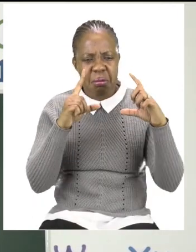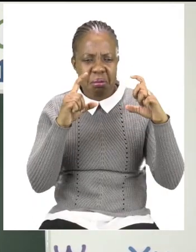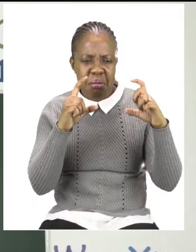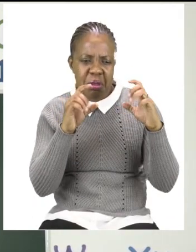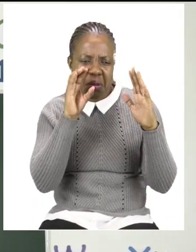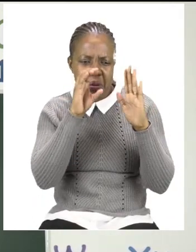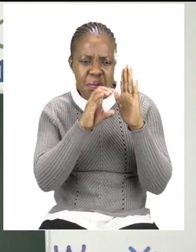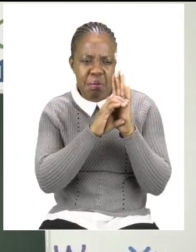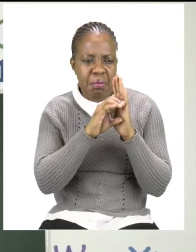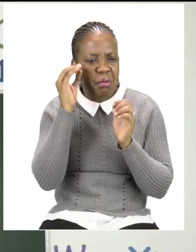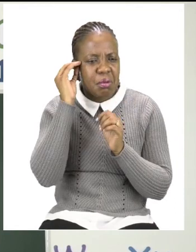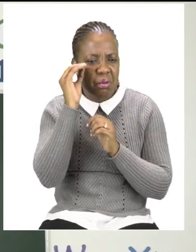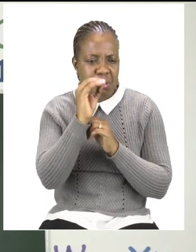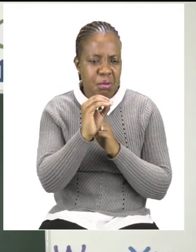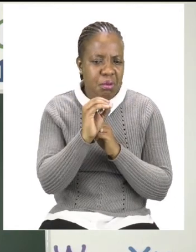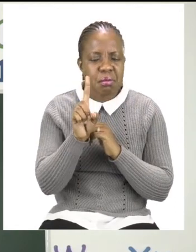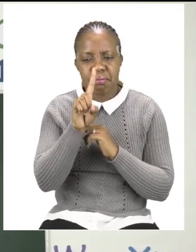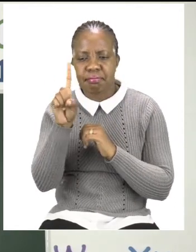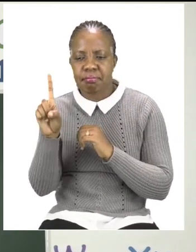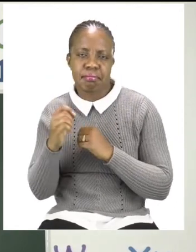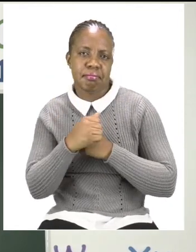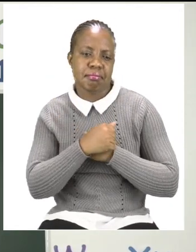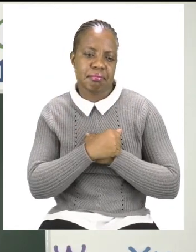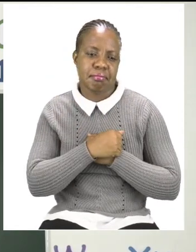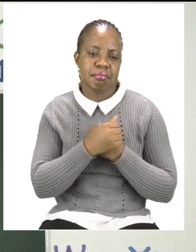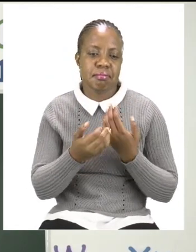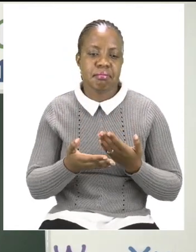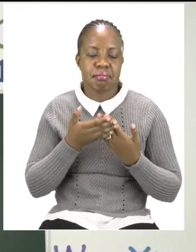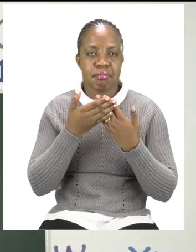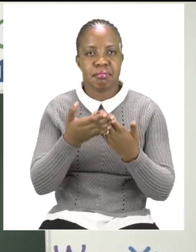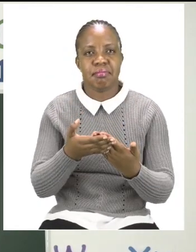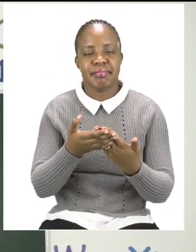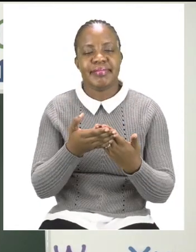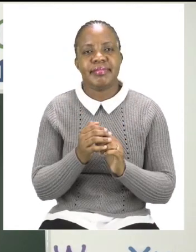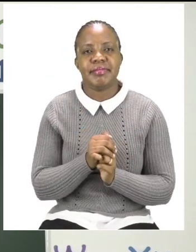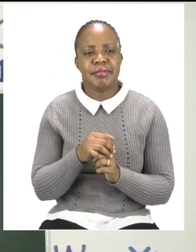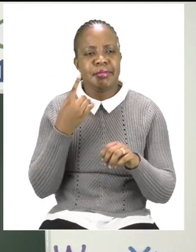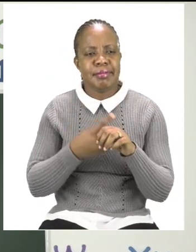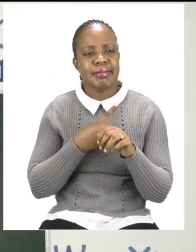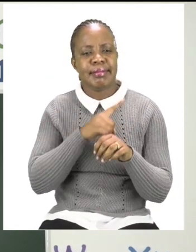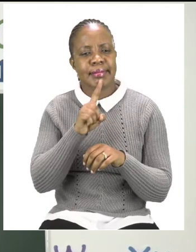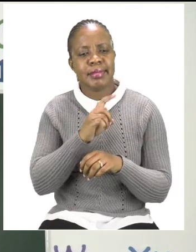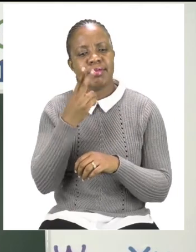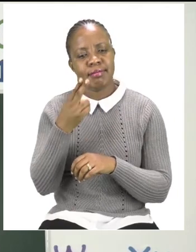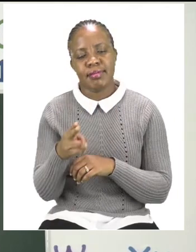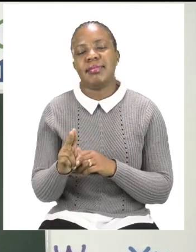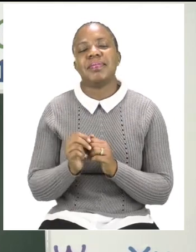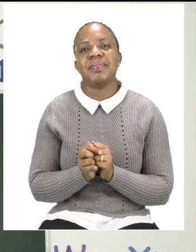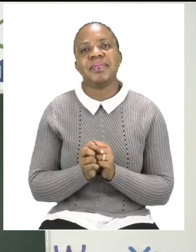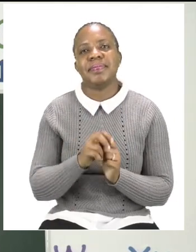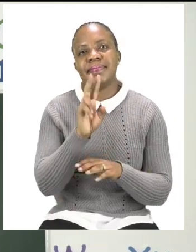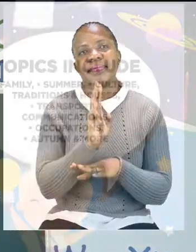it's okay to get a little bit of help, but not too much. I will see you just now after